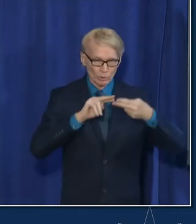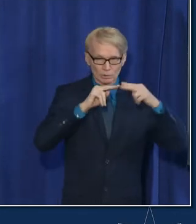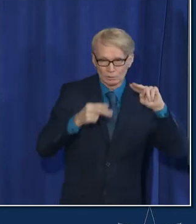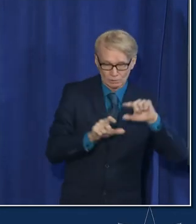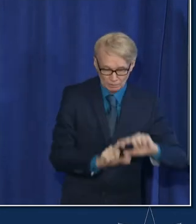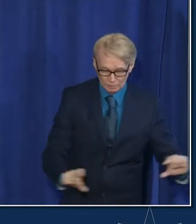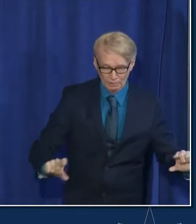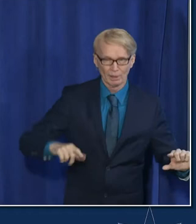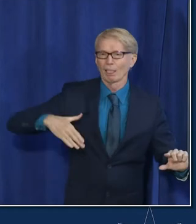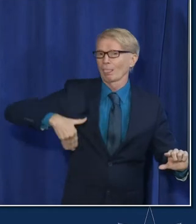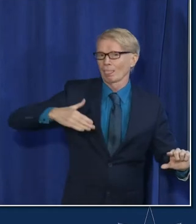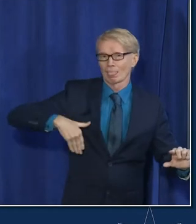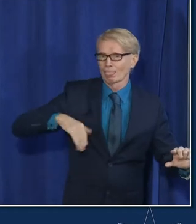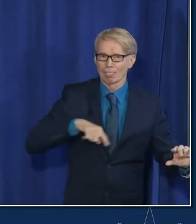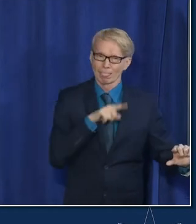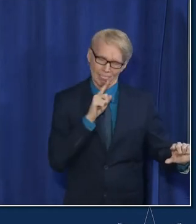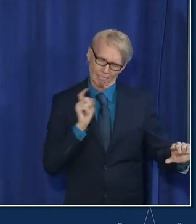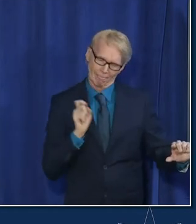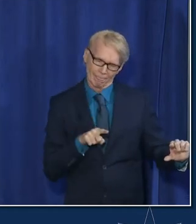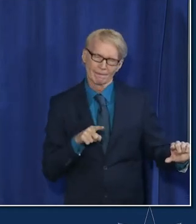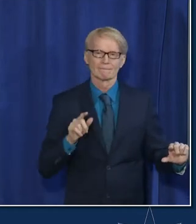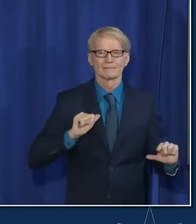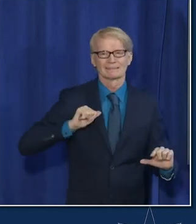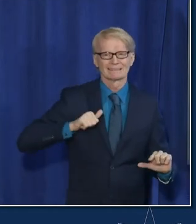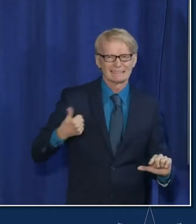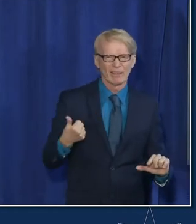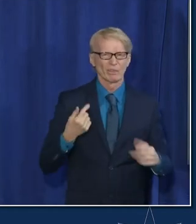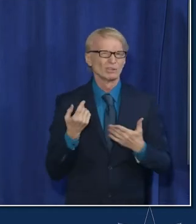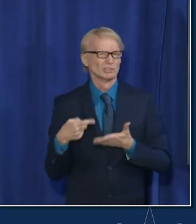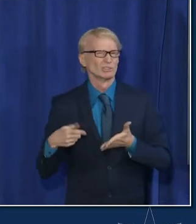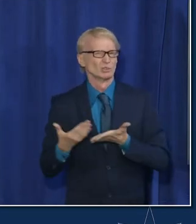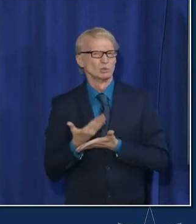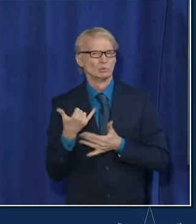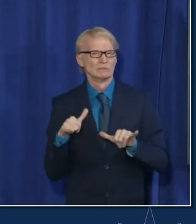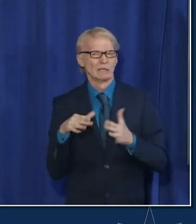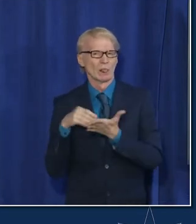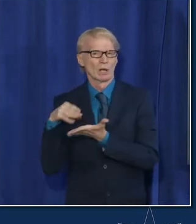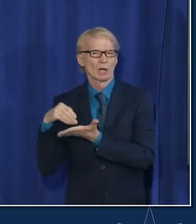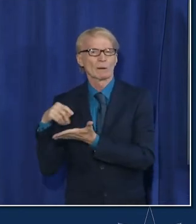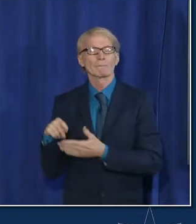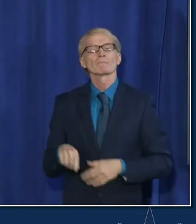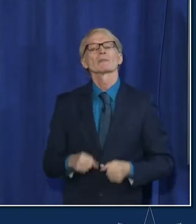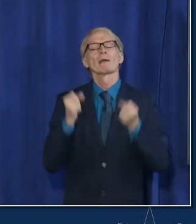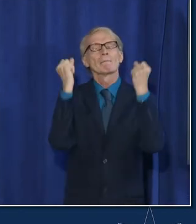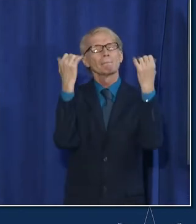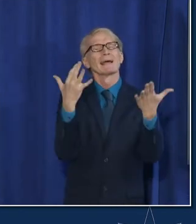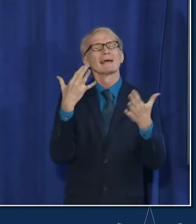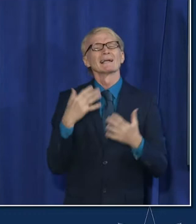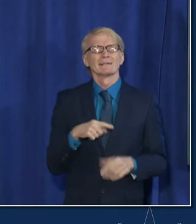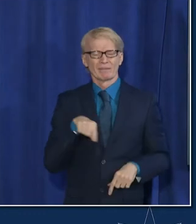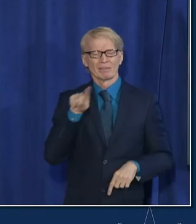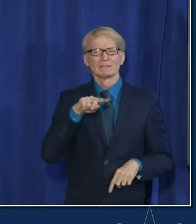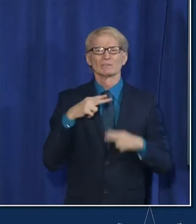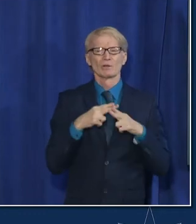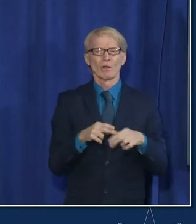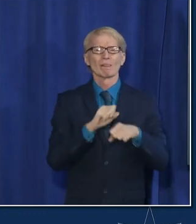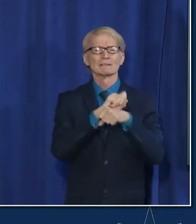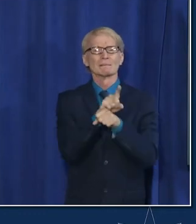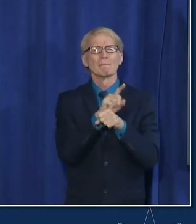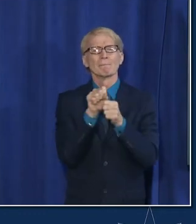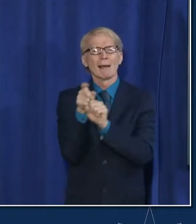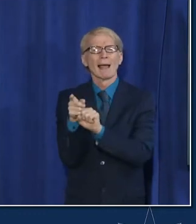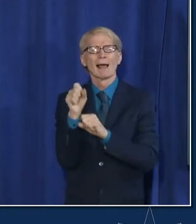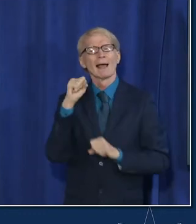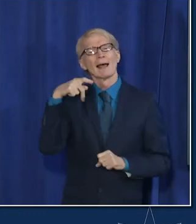necessarily seen in other uh variants and that we're still learning about a lot of these mutations are also in what's called the spike region